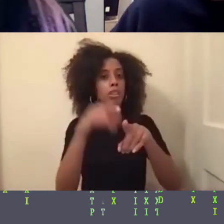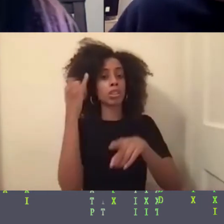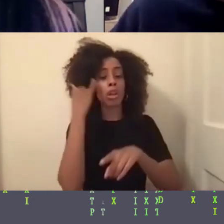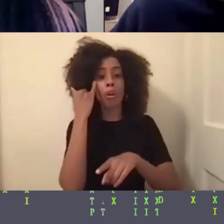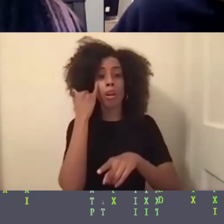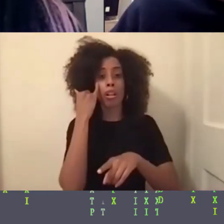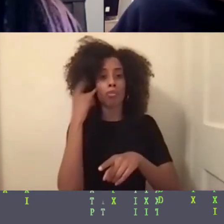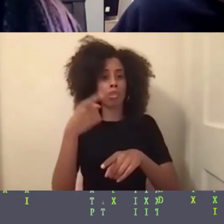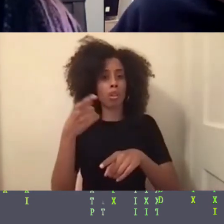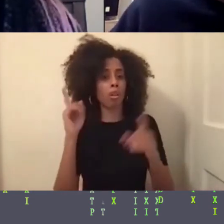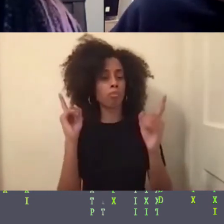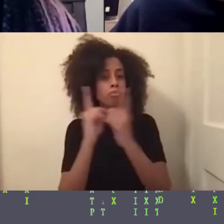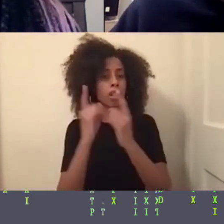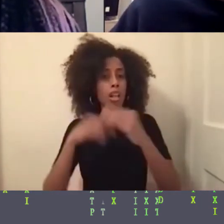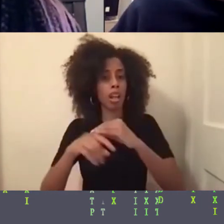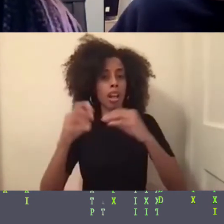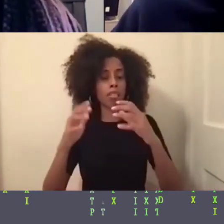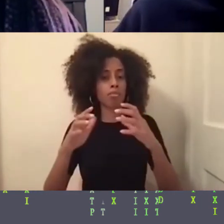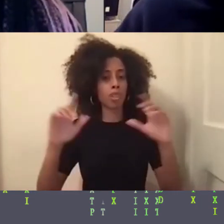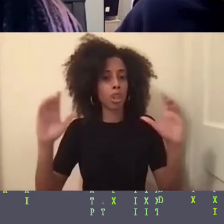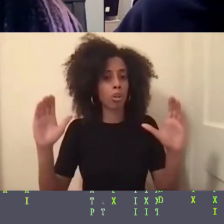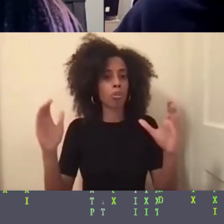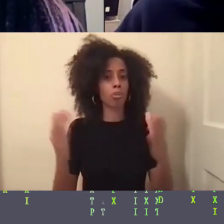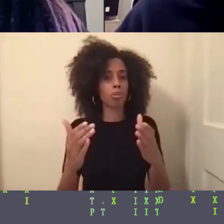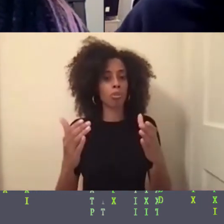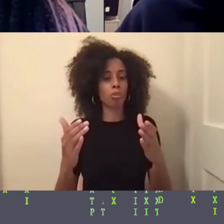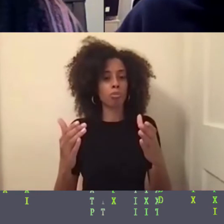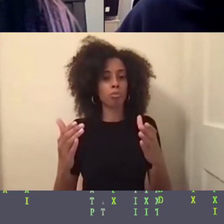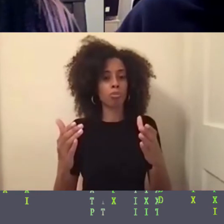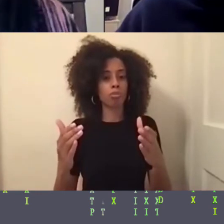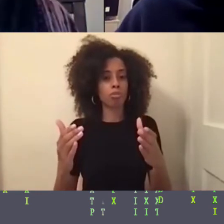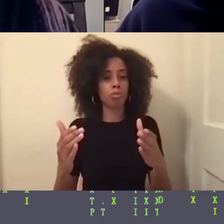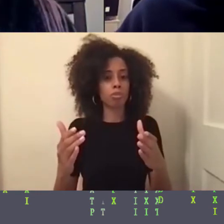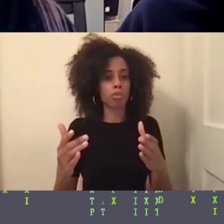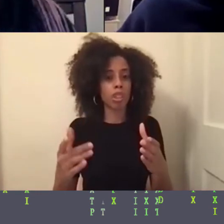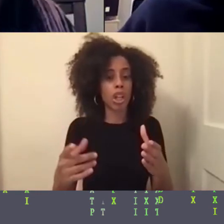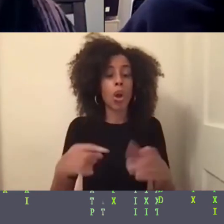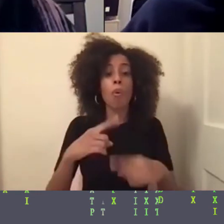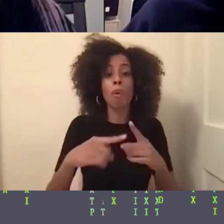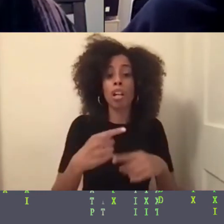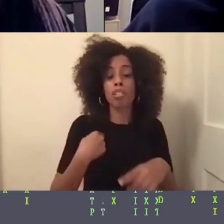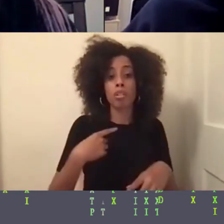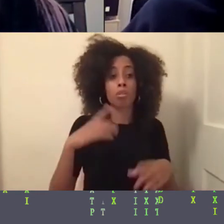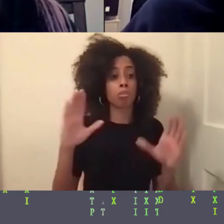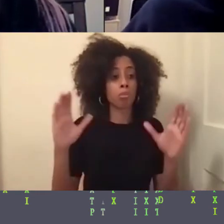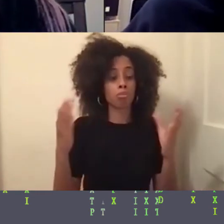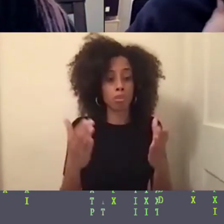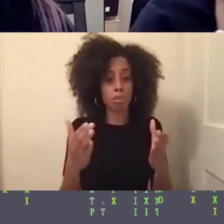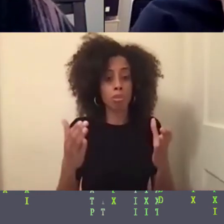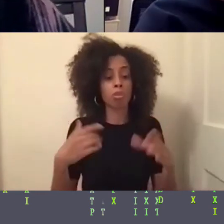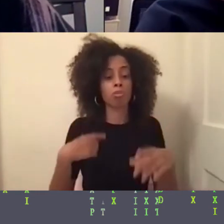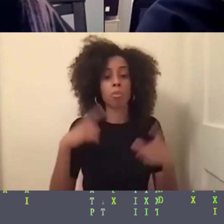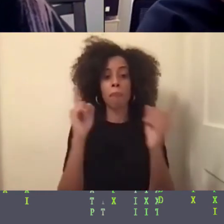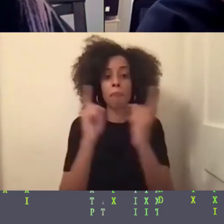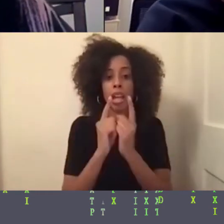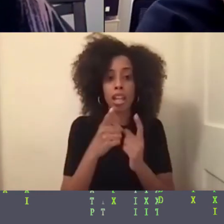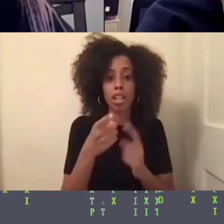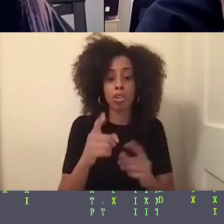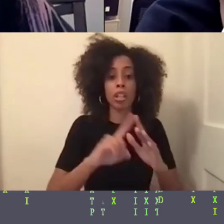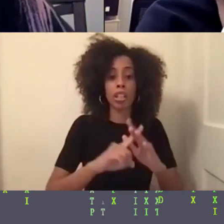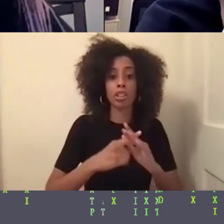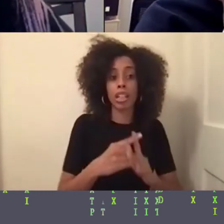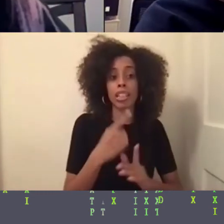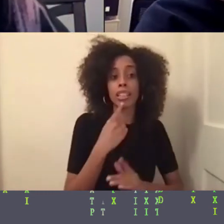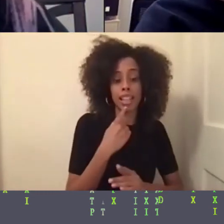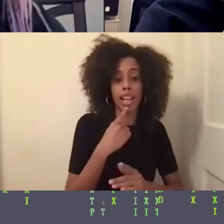the creation of that so that you will always fall back to it. And then you're always reciting it at the beginning is going to help, um, definitely keep folks safe or as safe as you